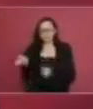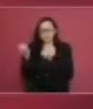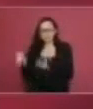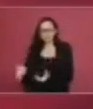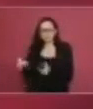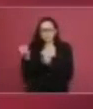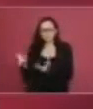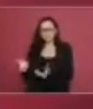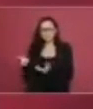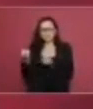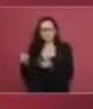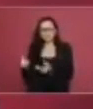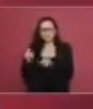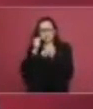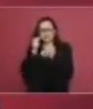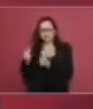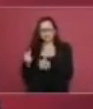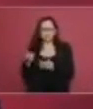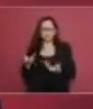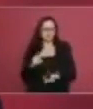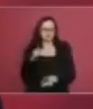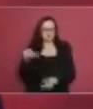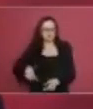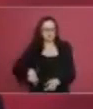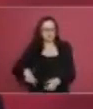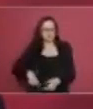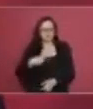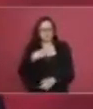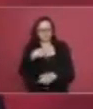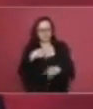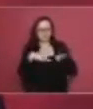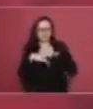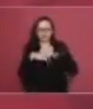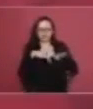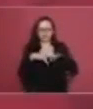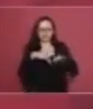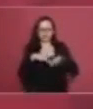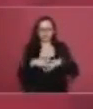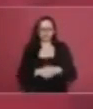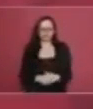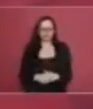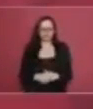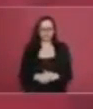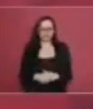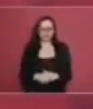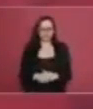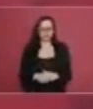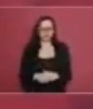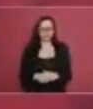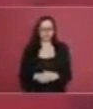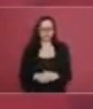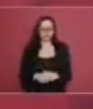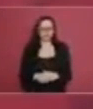teach the the poor people and and um